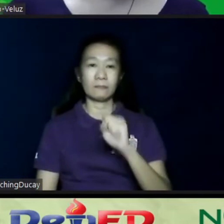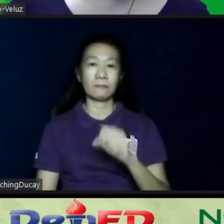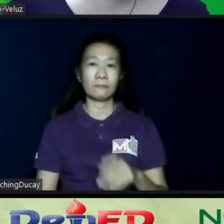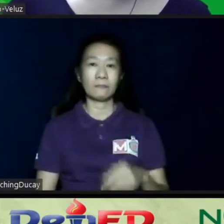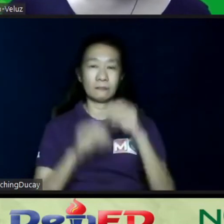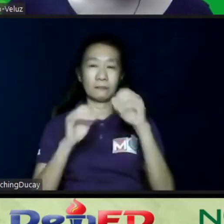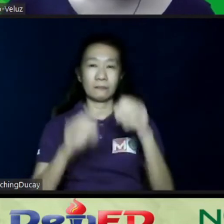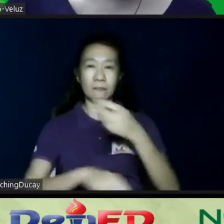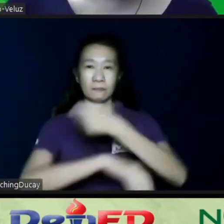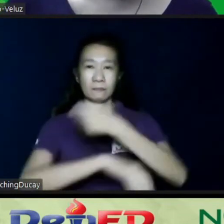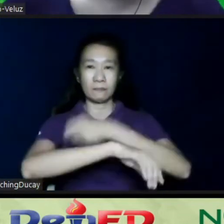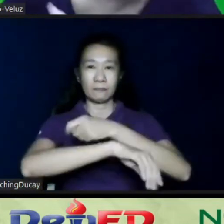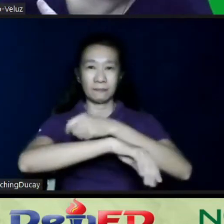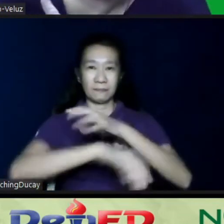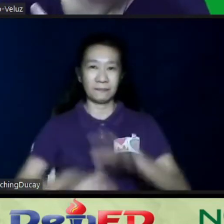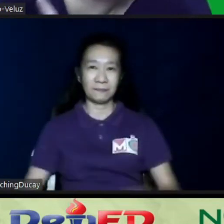Sige po. Ma'am, kausapin.